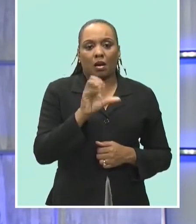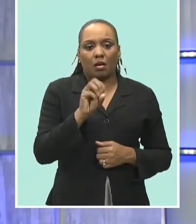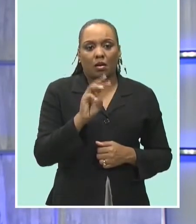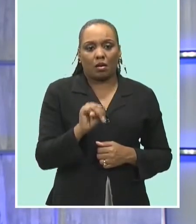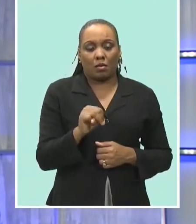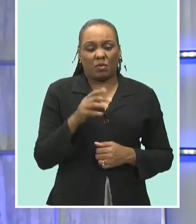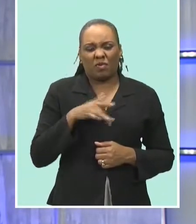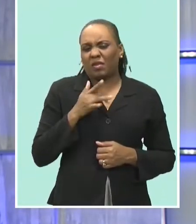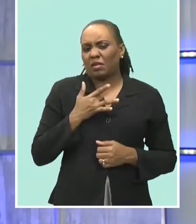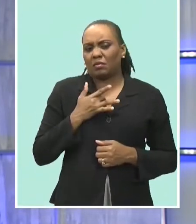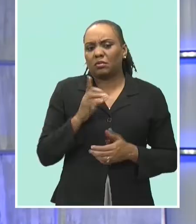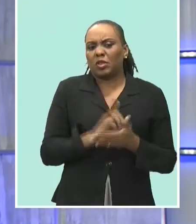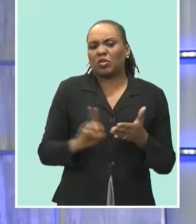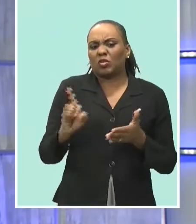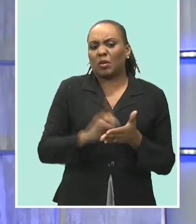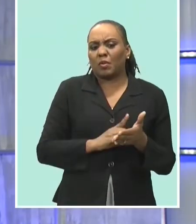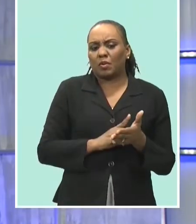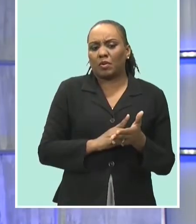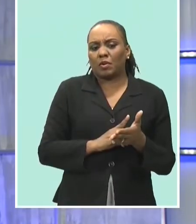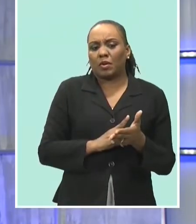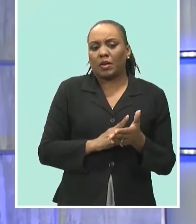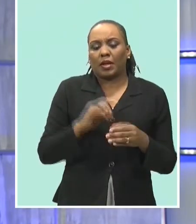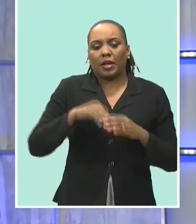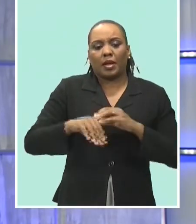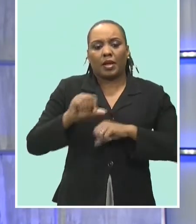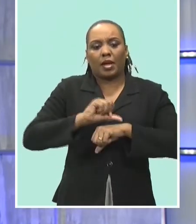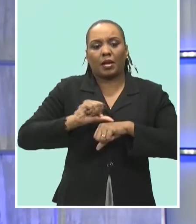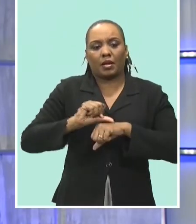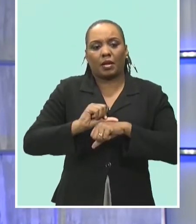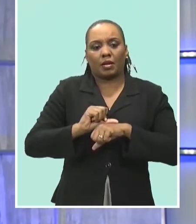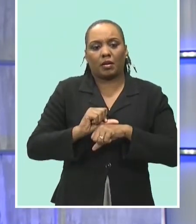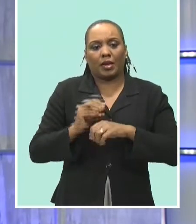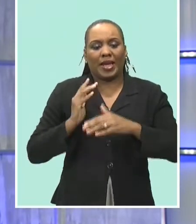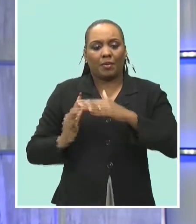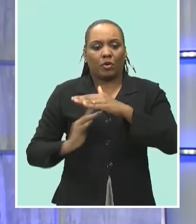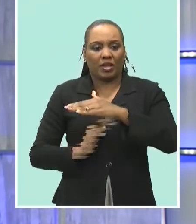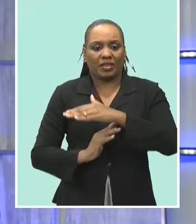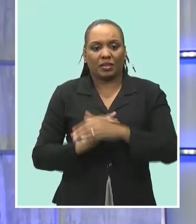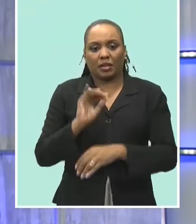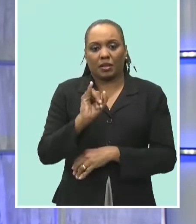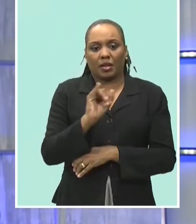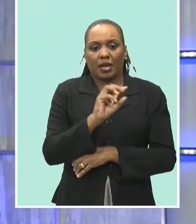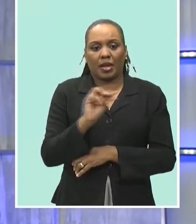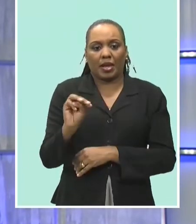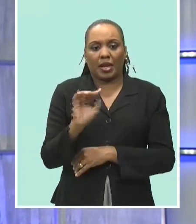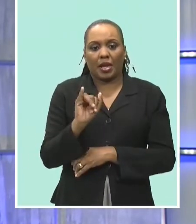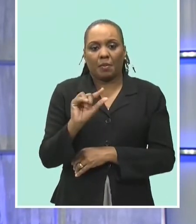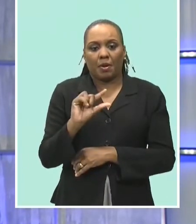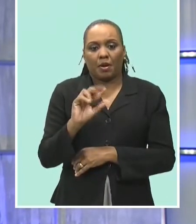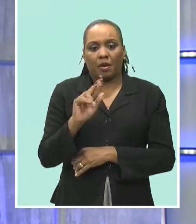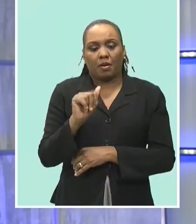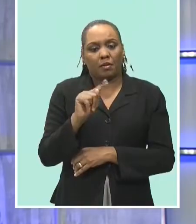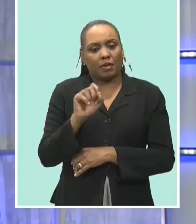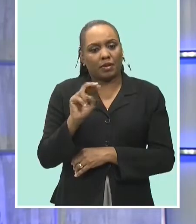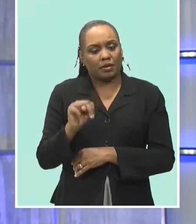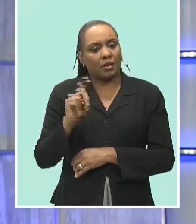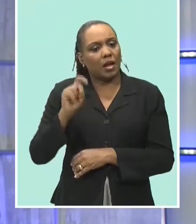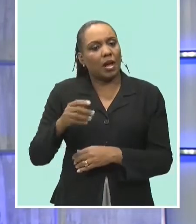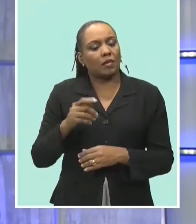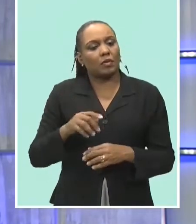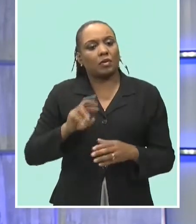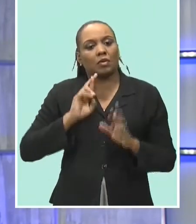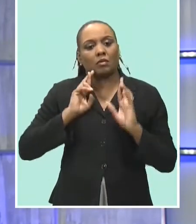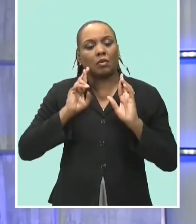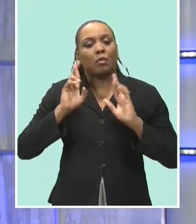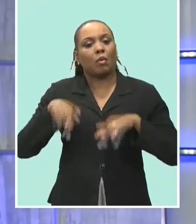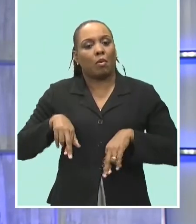discrimination at the hands of immigration officers in antigua and barbuda are being urged to report it directly to the minister in charge